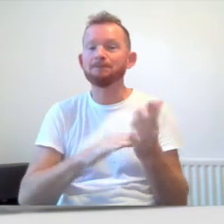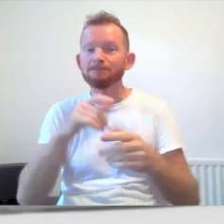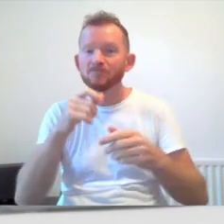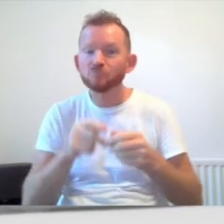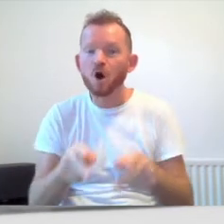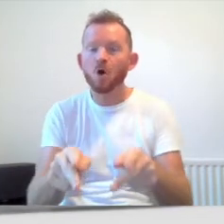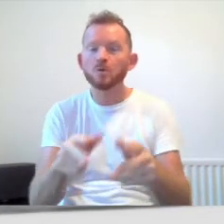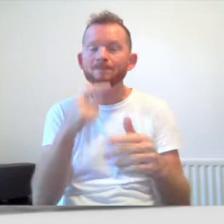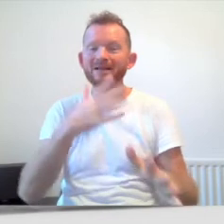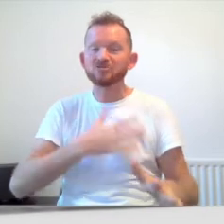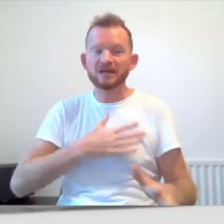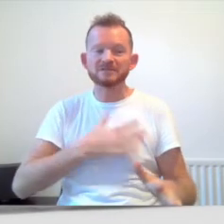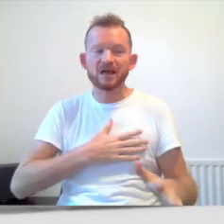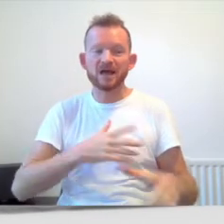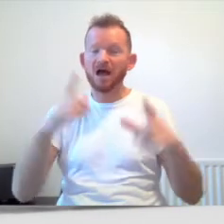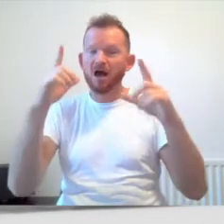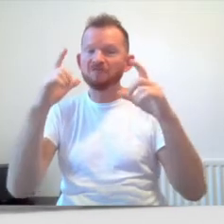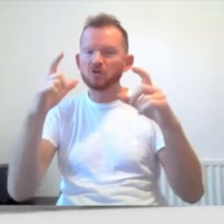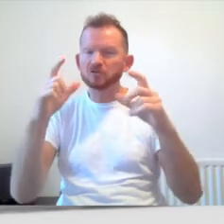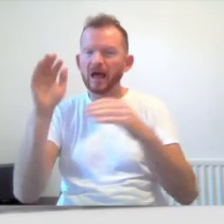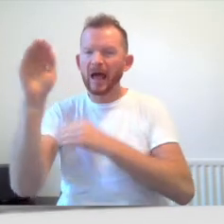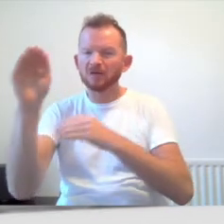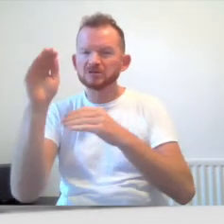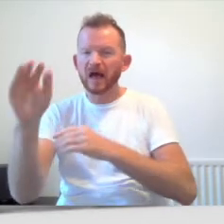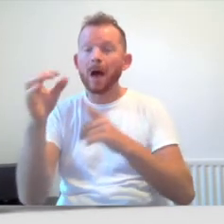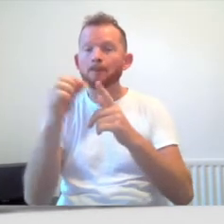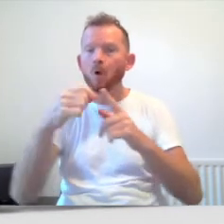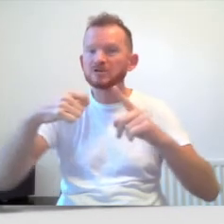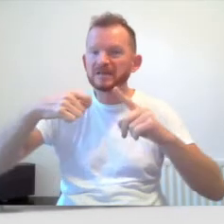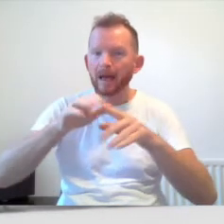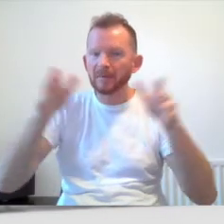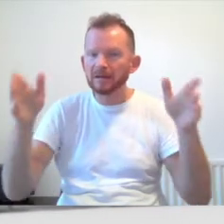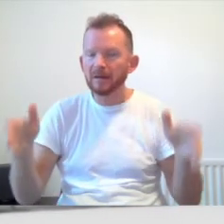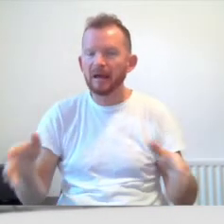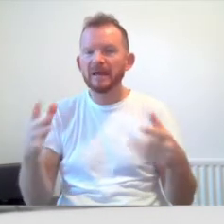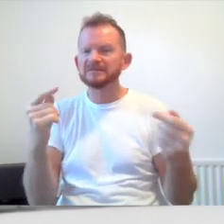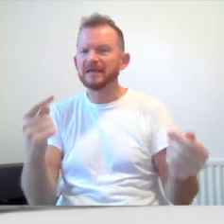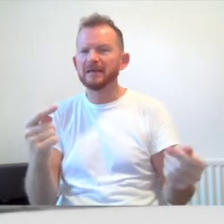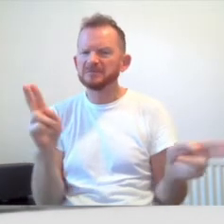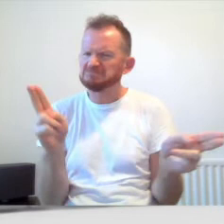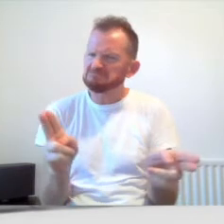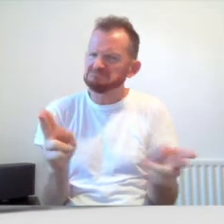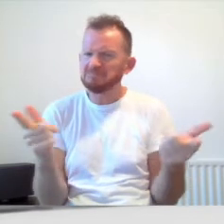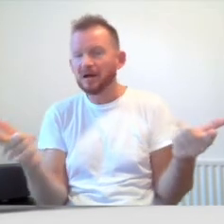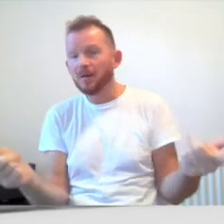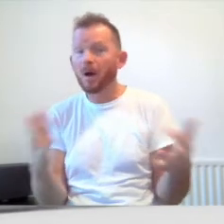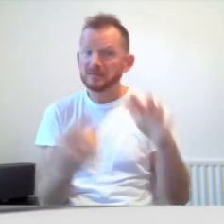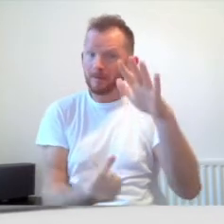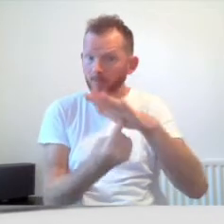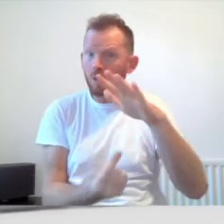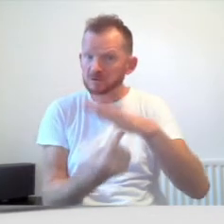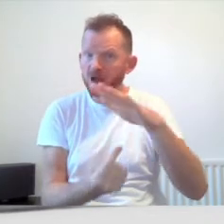photo is the exterior of a porter cabin and although this seems insignificant it was very important for